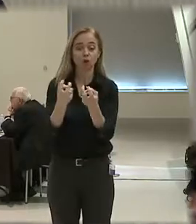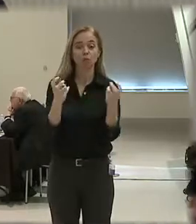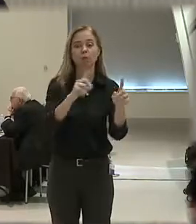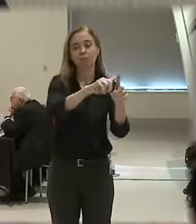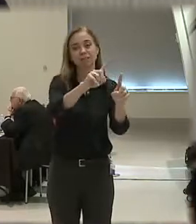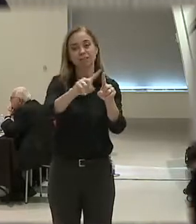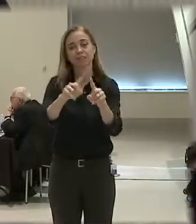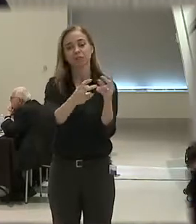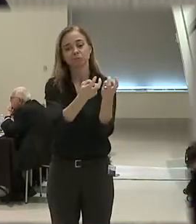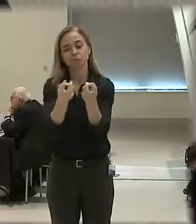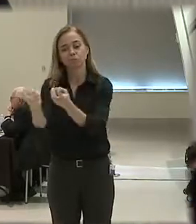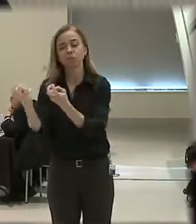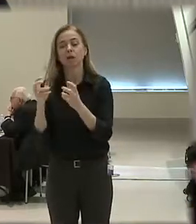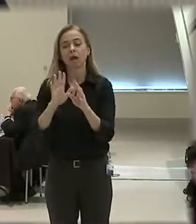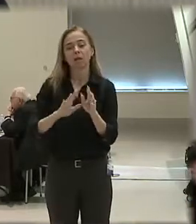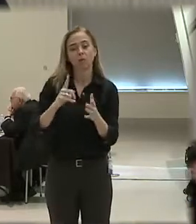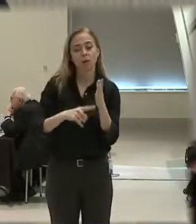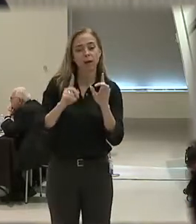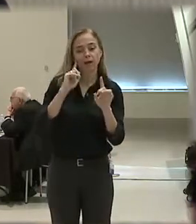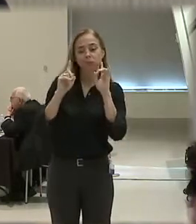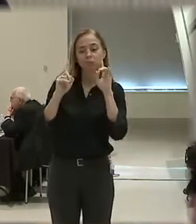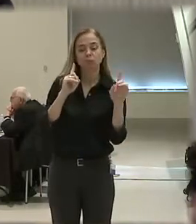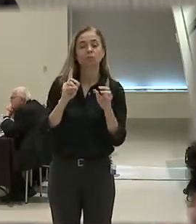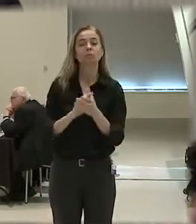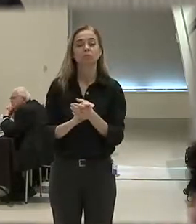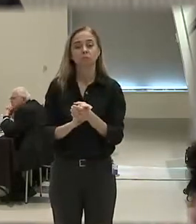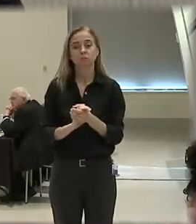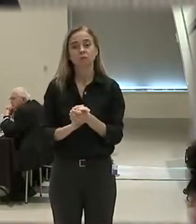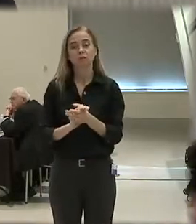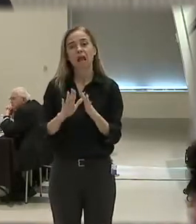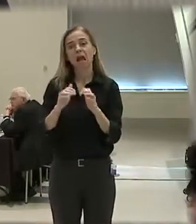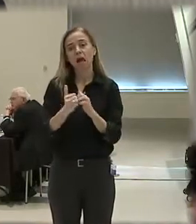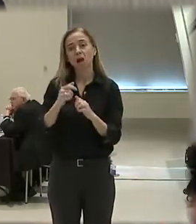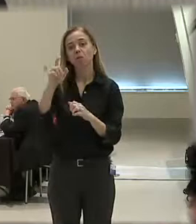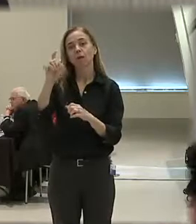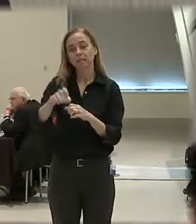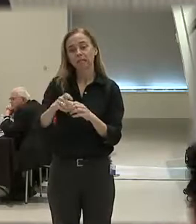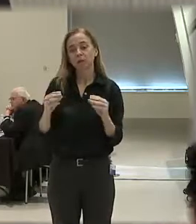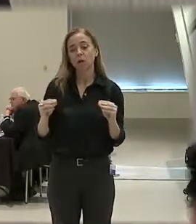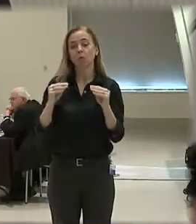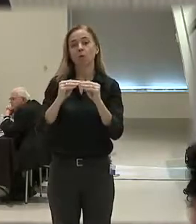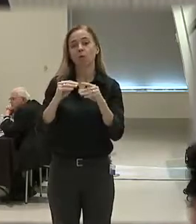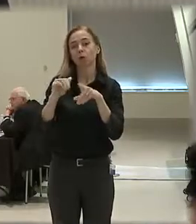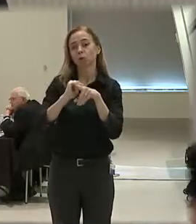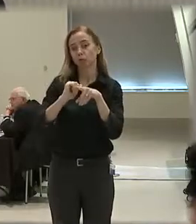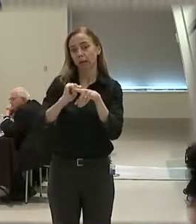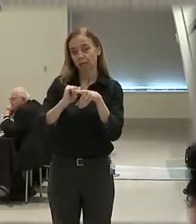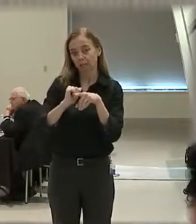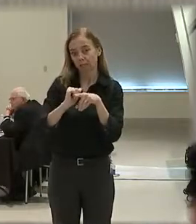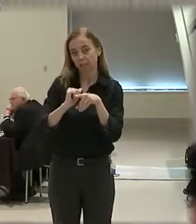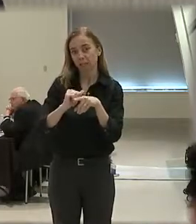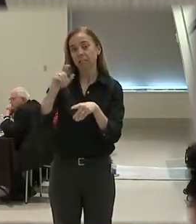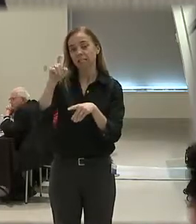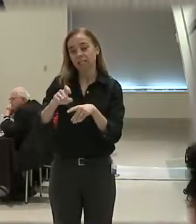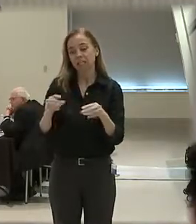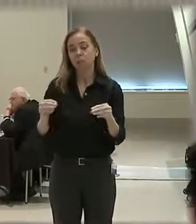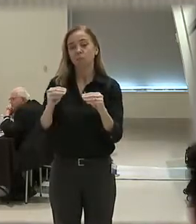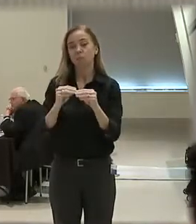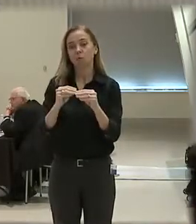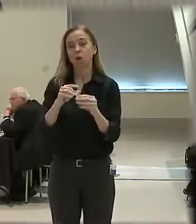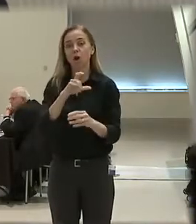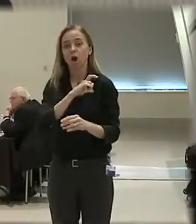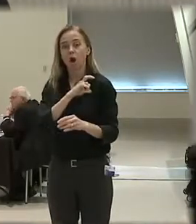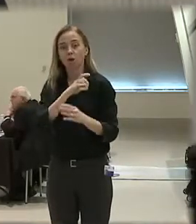what I hear a lot is how we need more training, we need more officers on the scene, we need